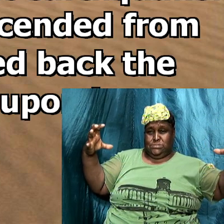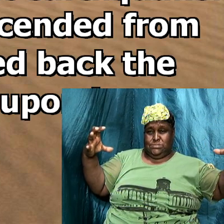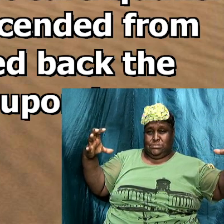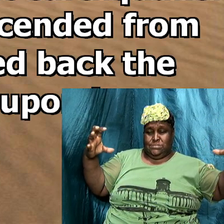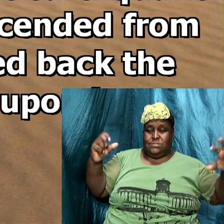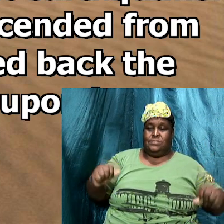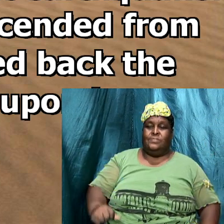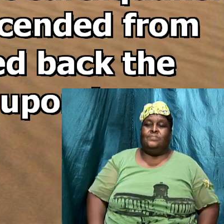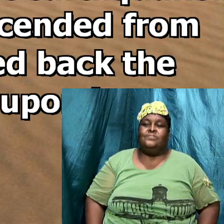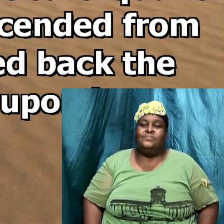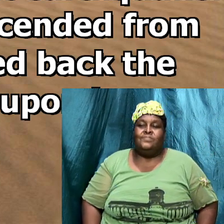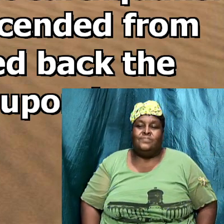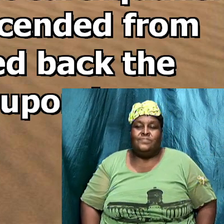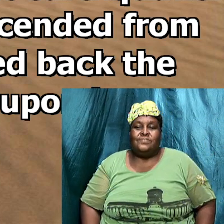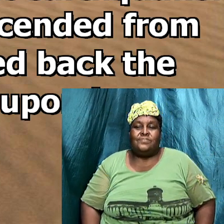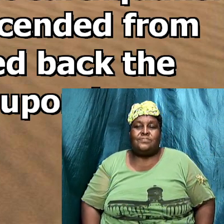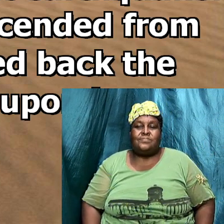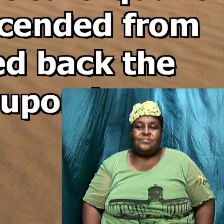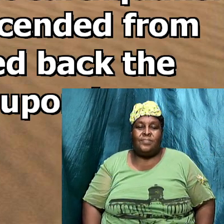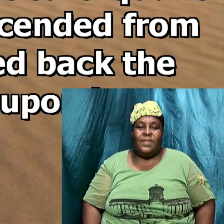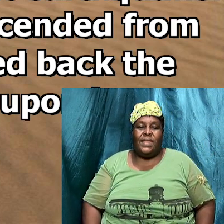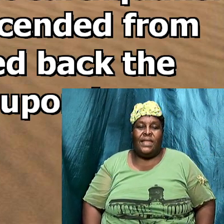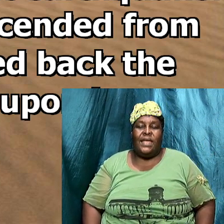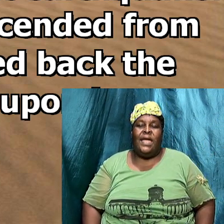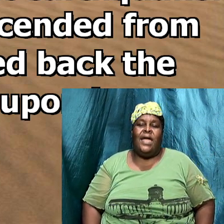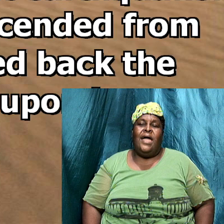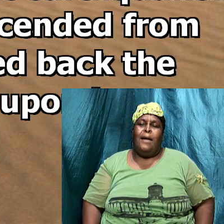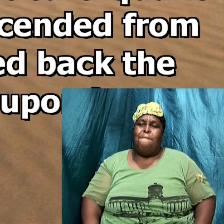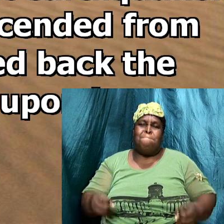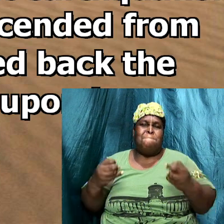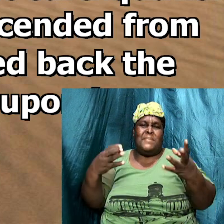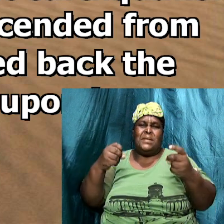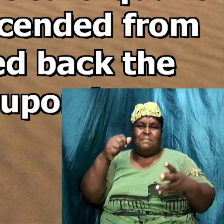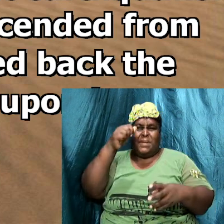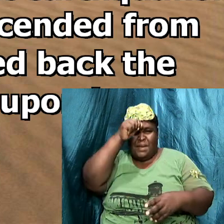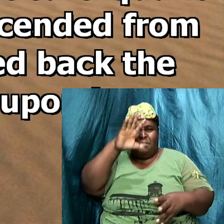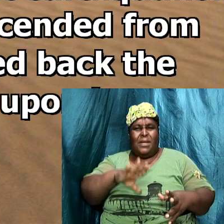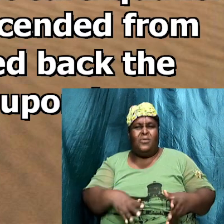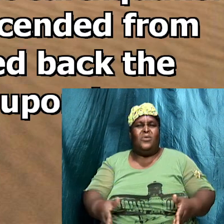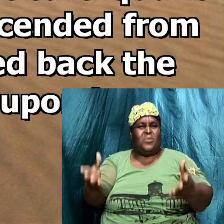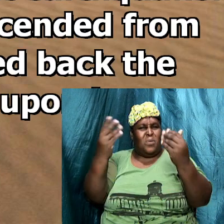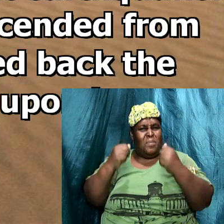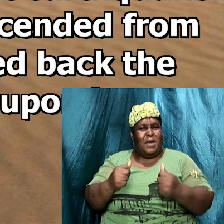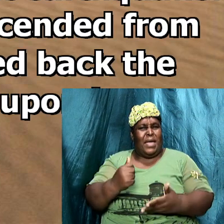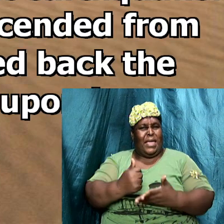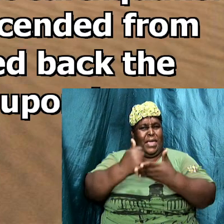so a good amount of men would have to come and roll away the stone